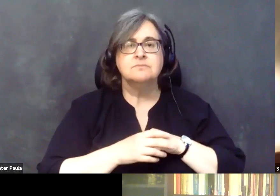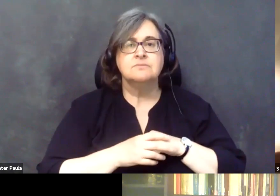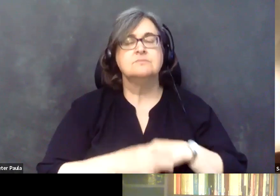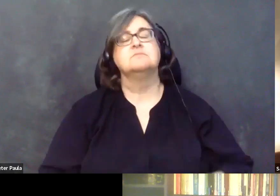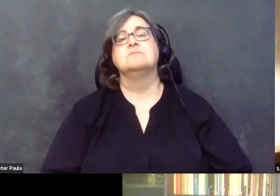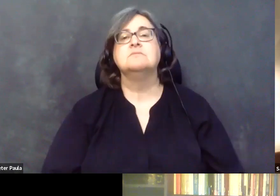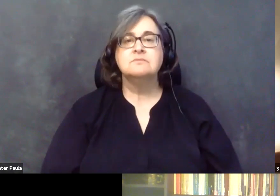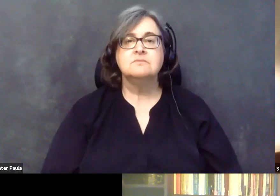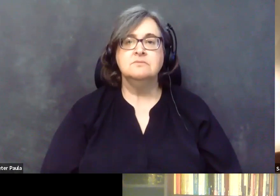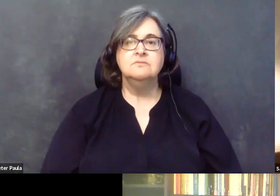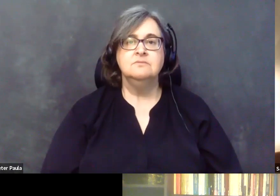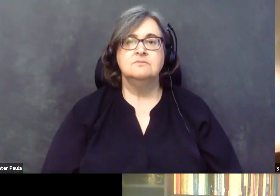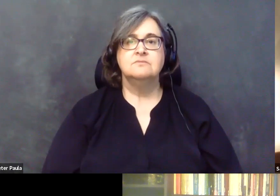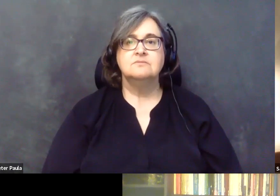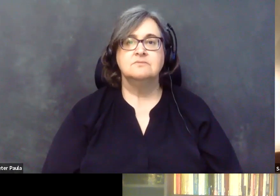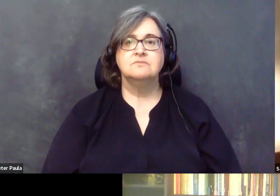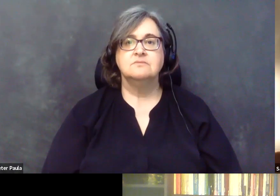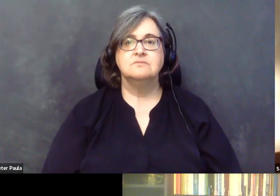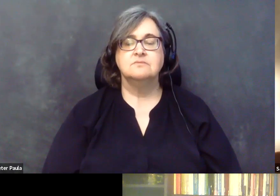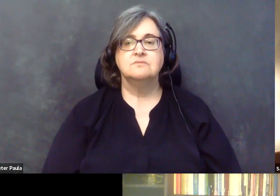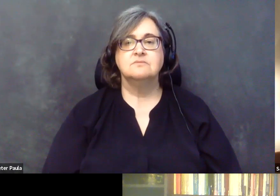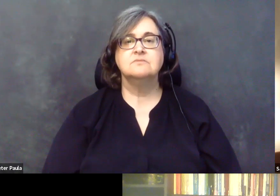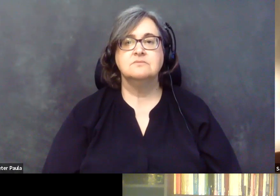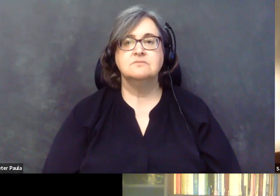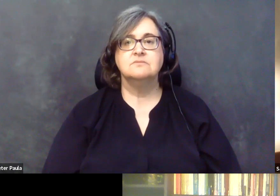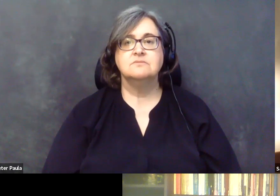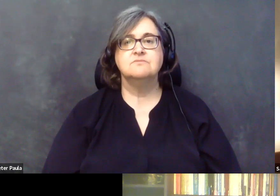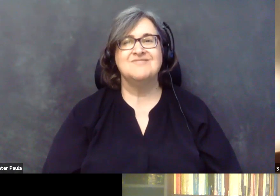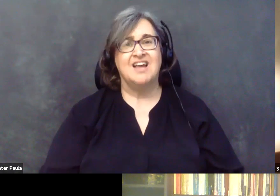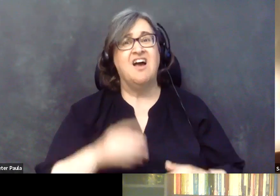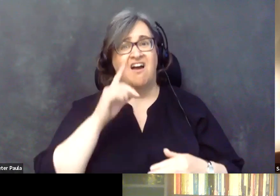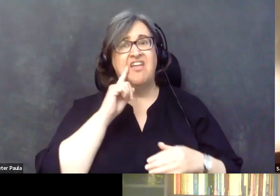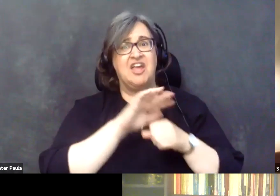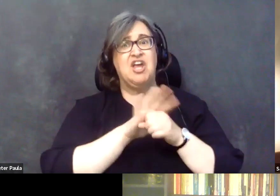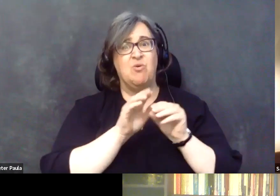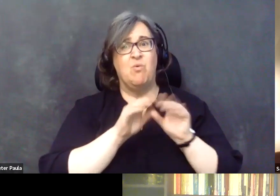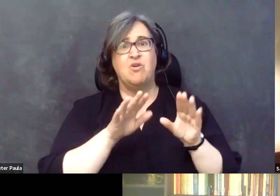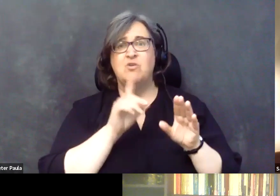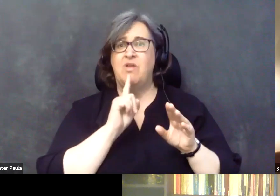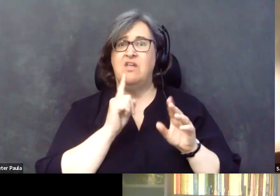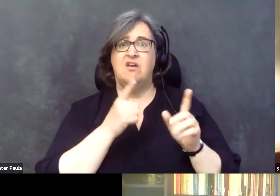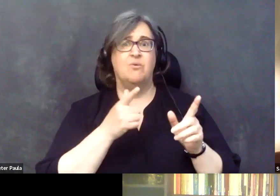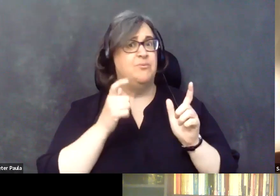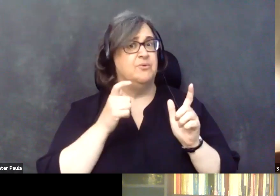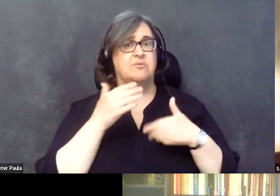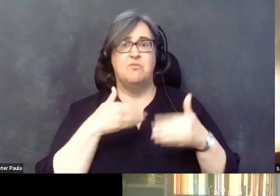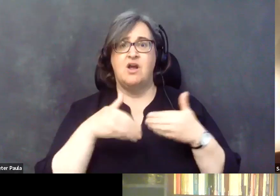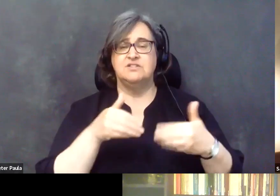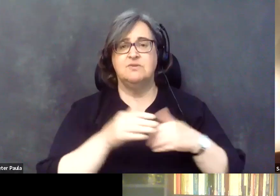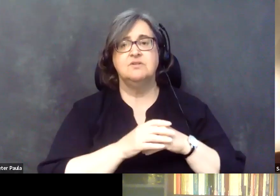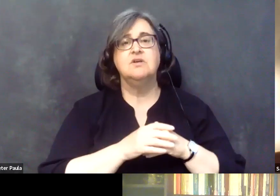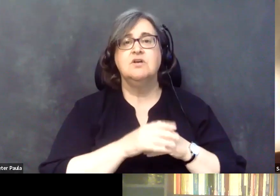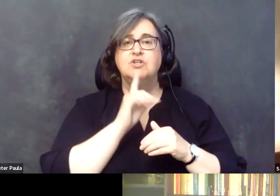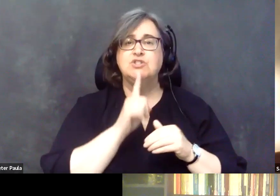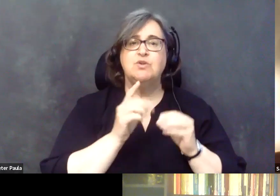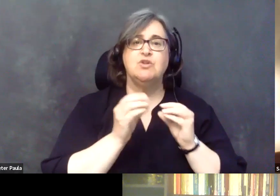So I think all of this kind of hasten the process to recognize that. It is more about global sharing